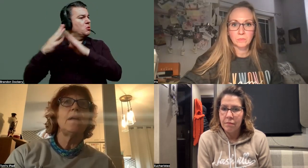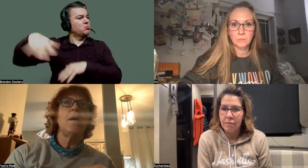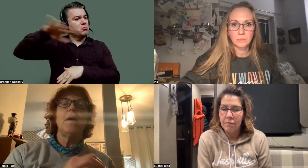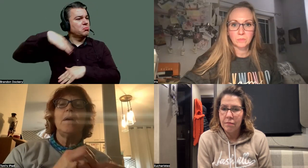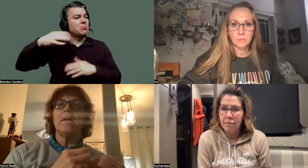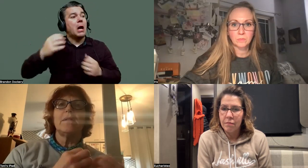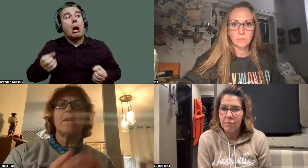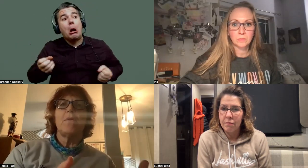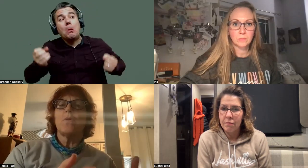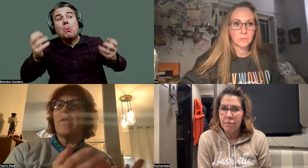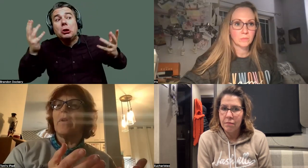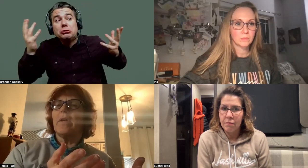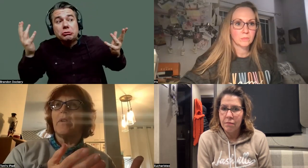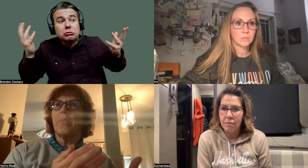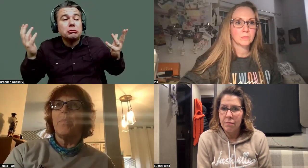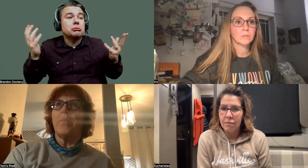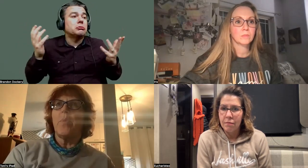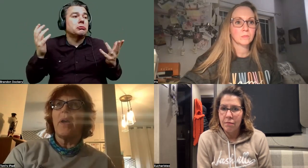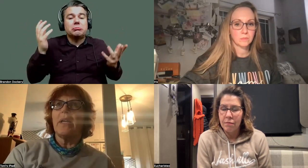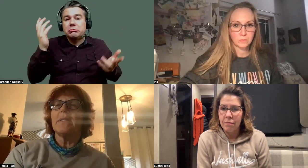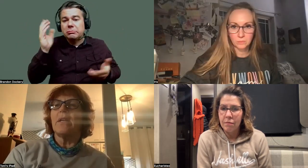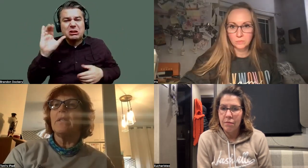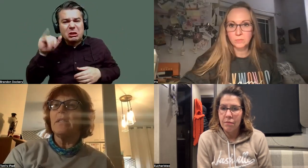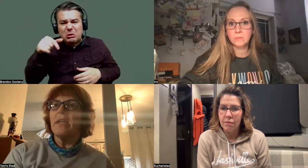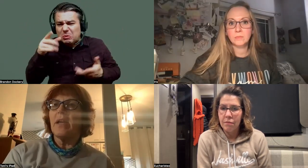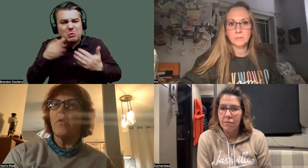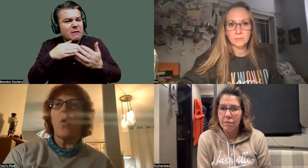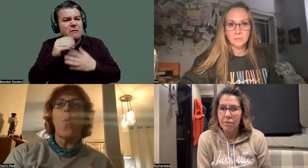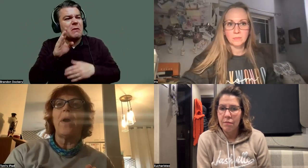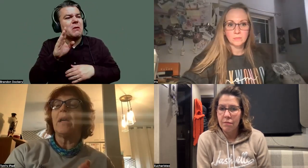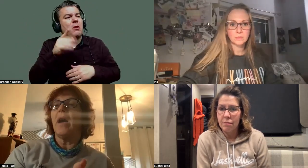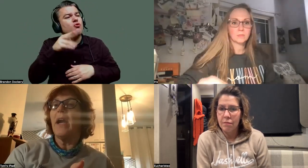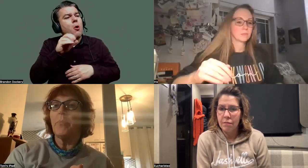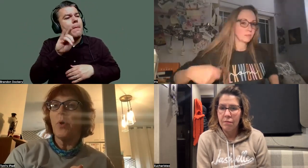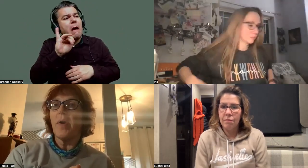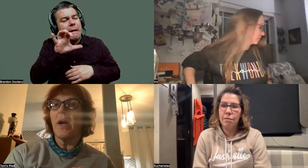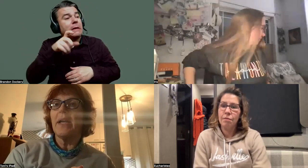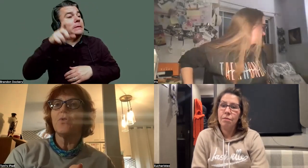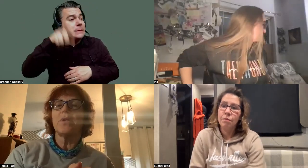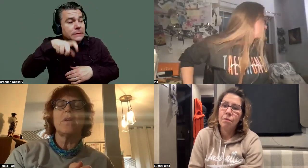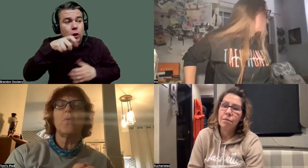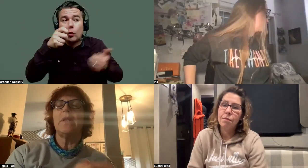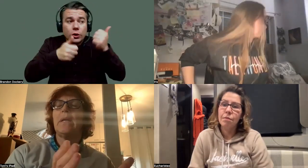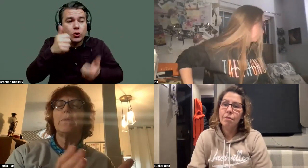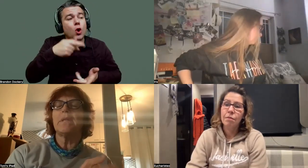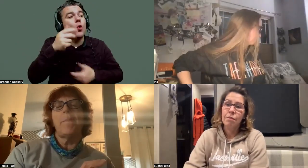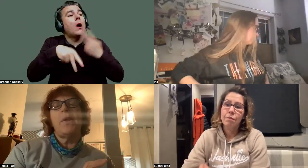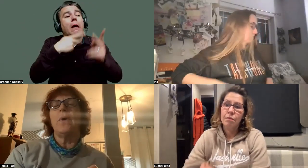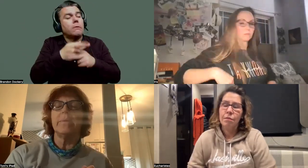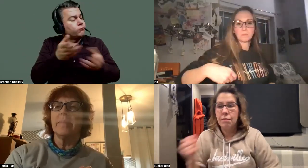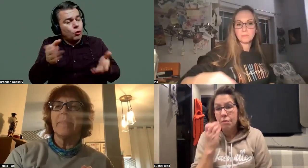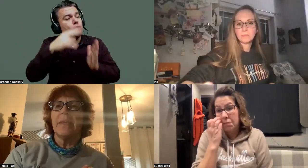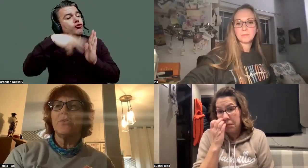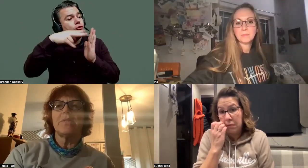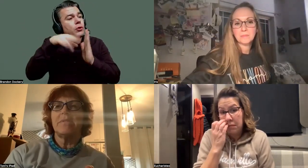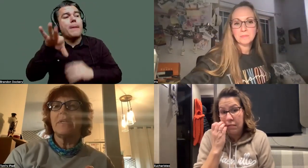many CFUs or whatever probiotics that you need to take, or what kind of probiotics. Just start reading labels and pick